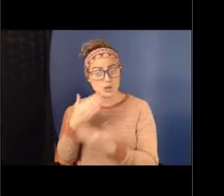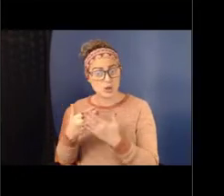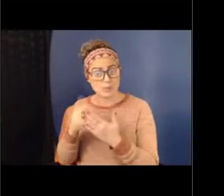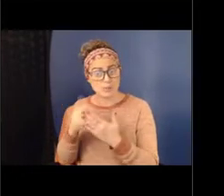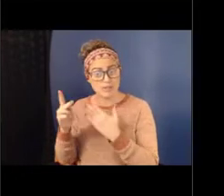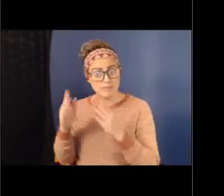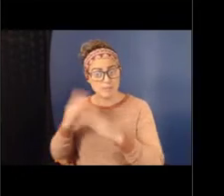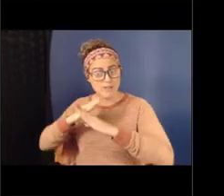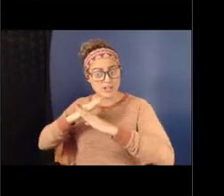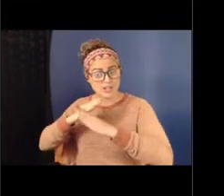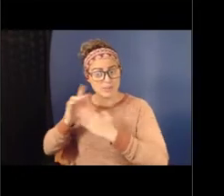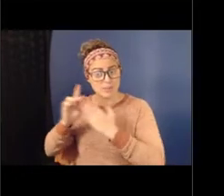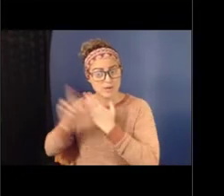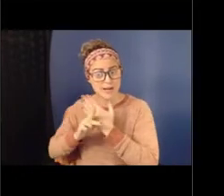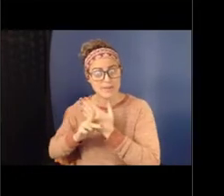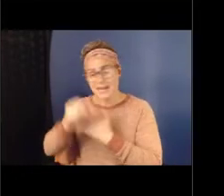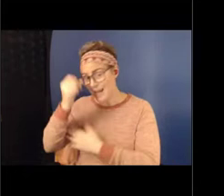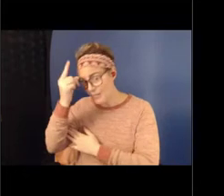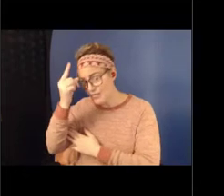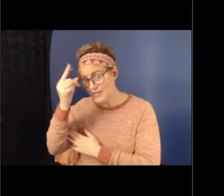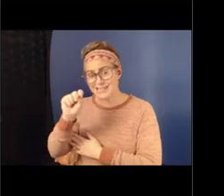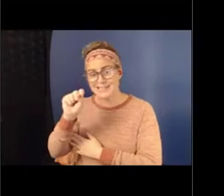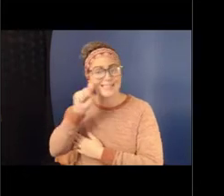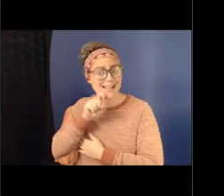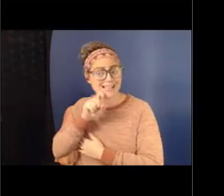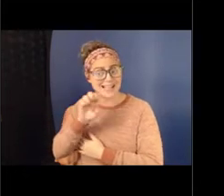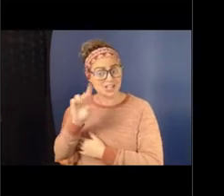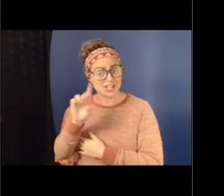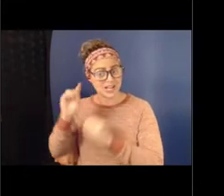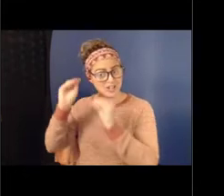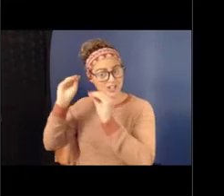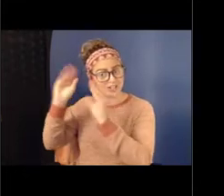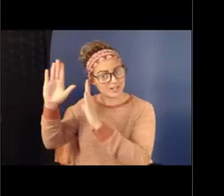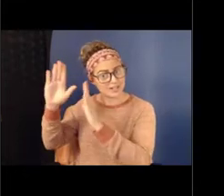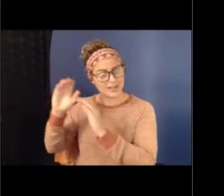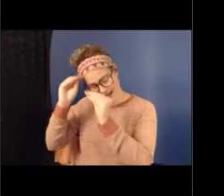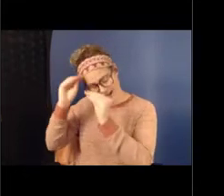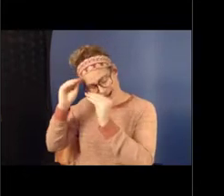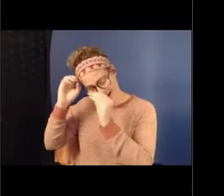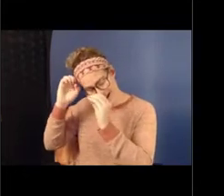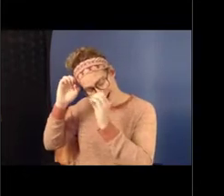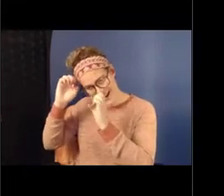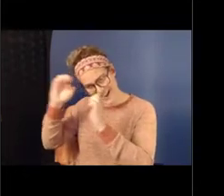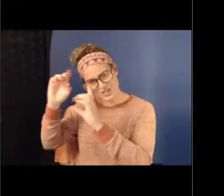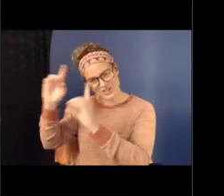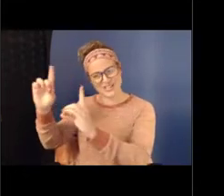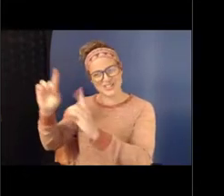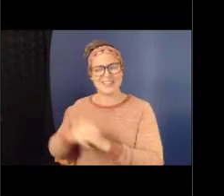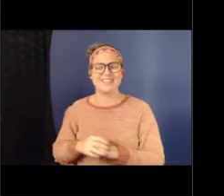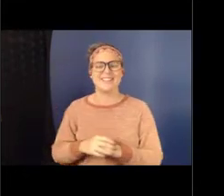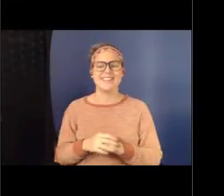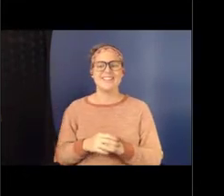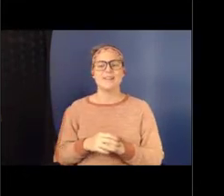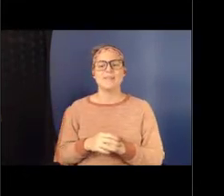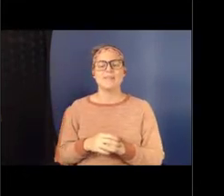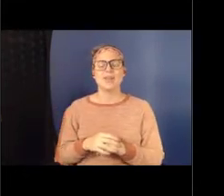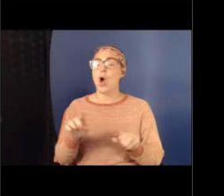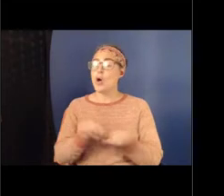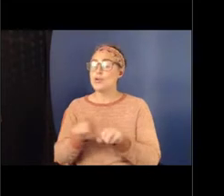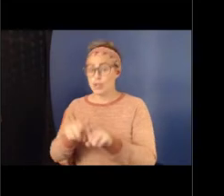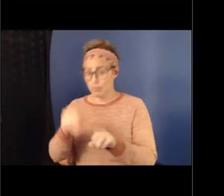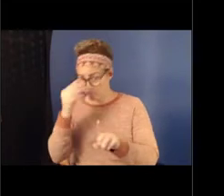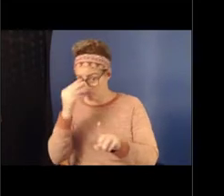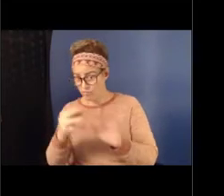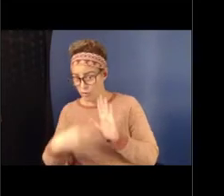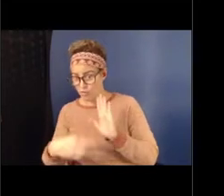ed. And we also have a series of studies looking at the role of sports. And we had a paper